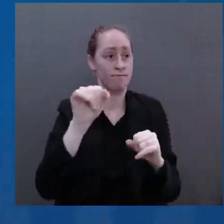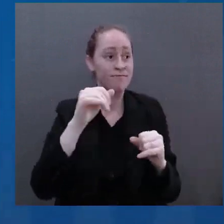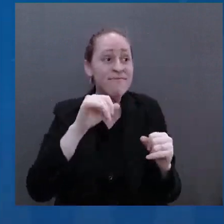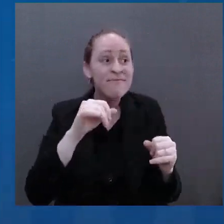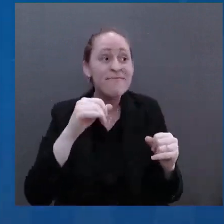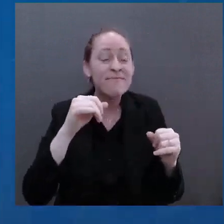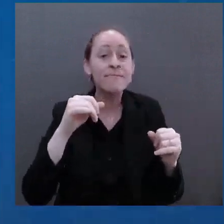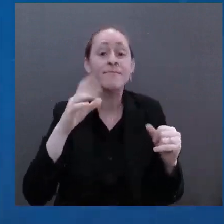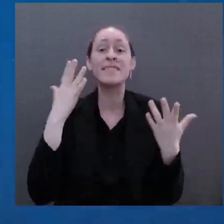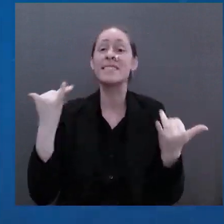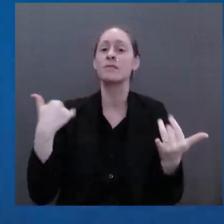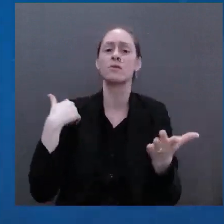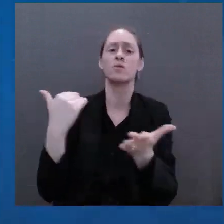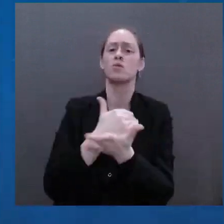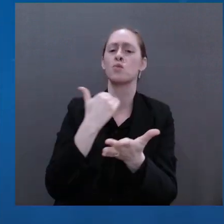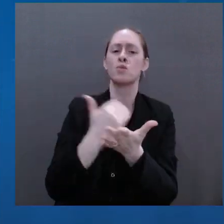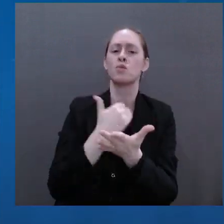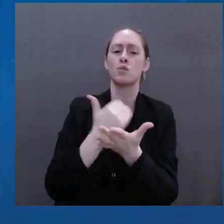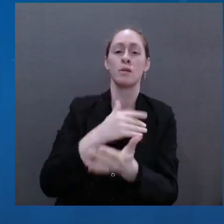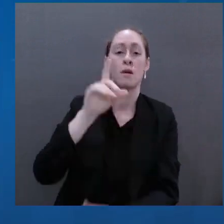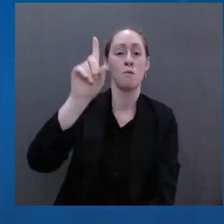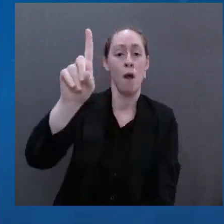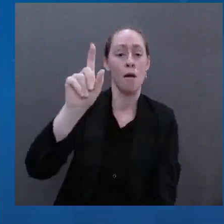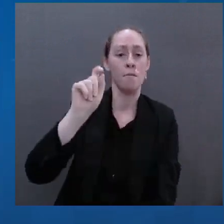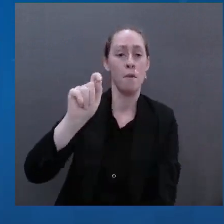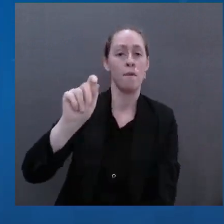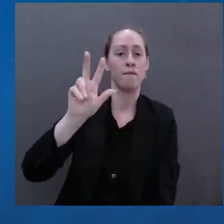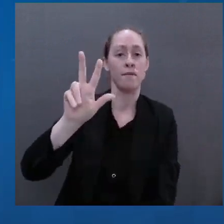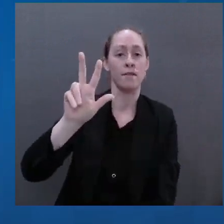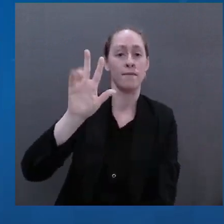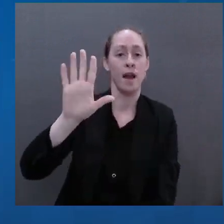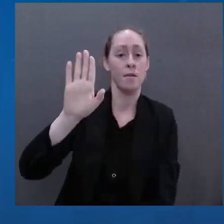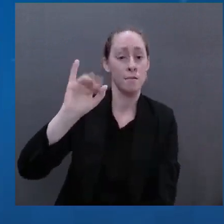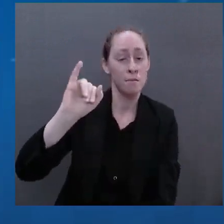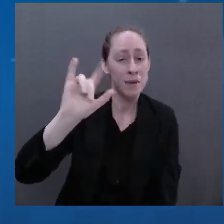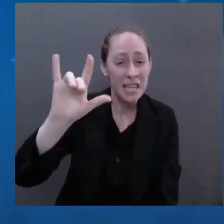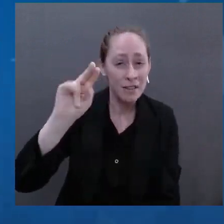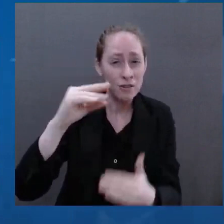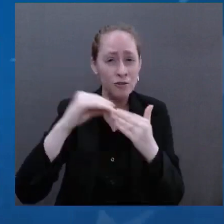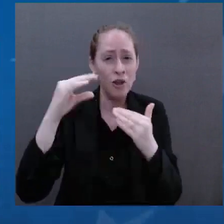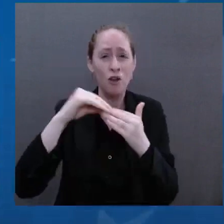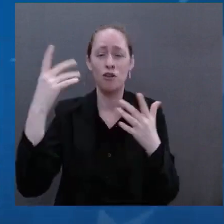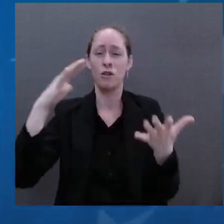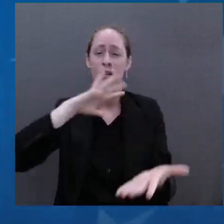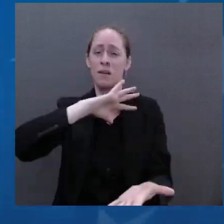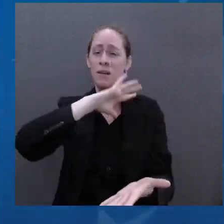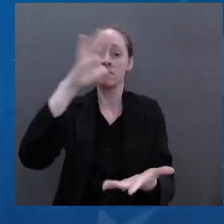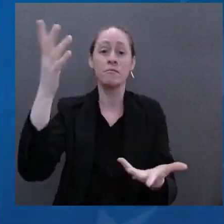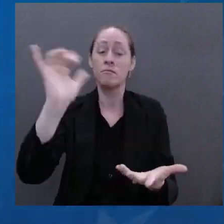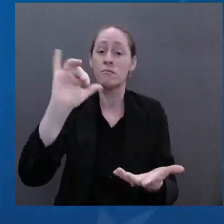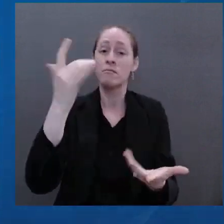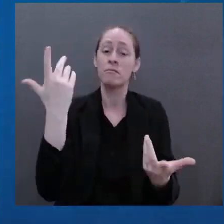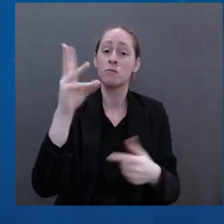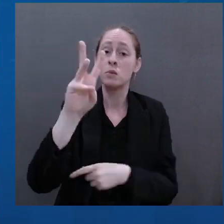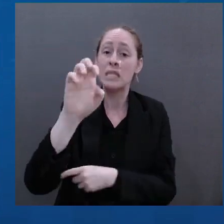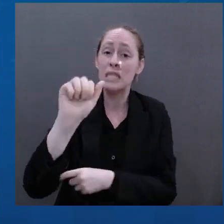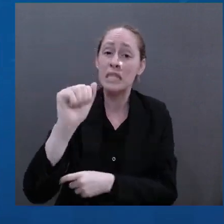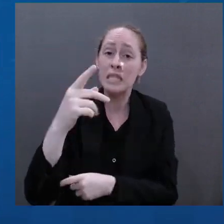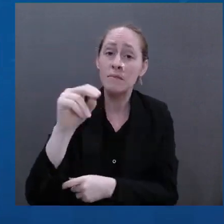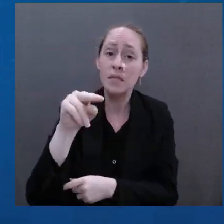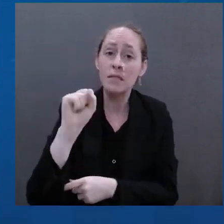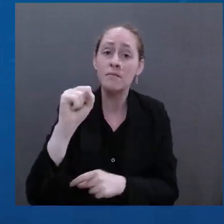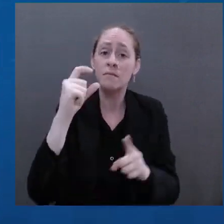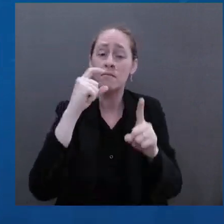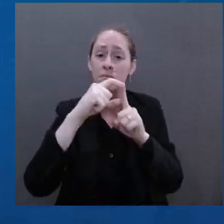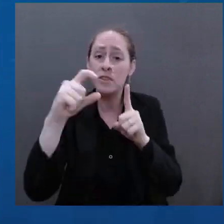billion in weapons and ammunition. And thanks to the courage and bravery of the Ukrainian people, the equipment we've